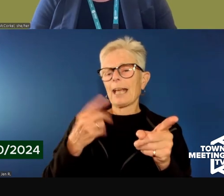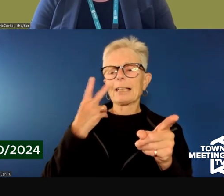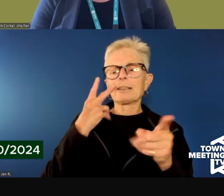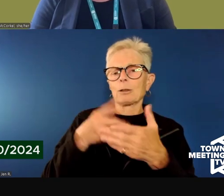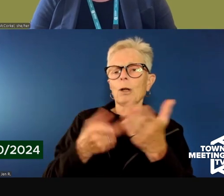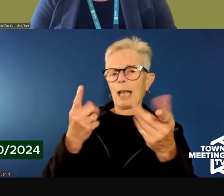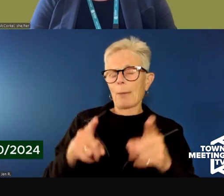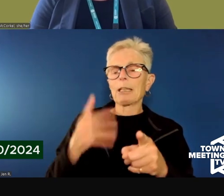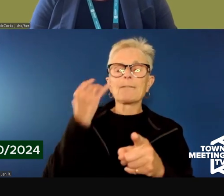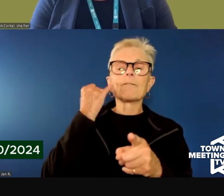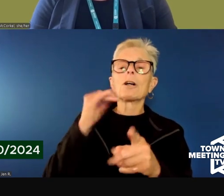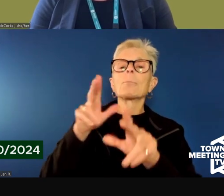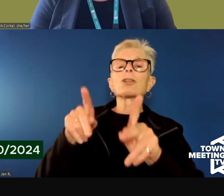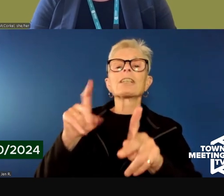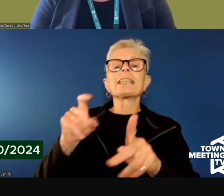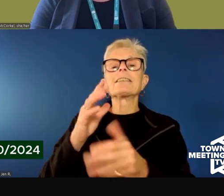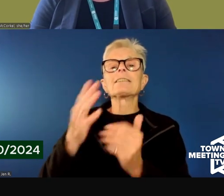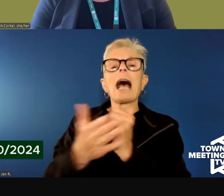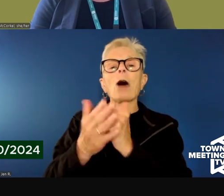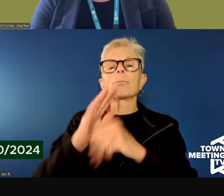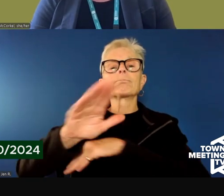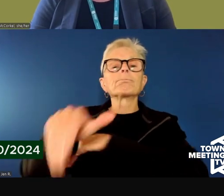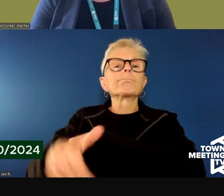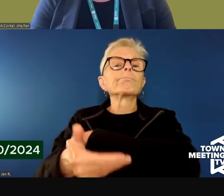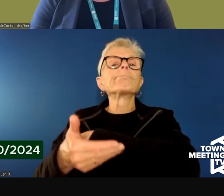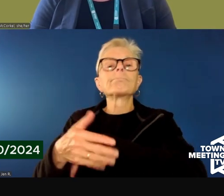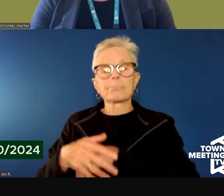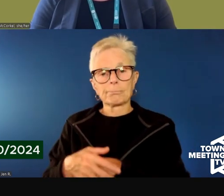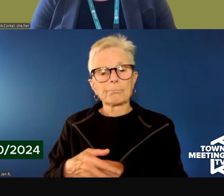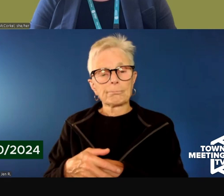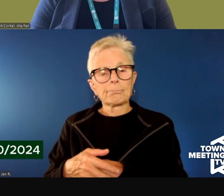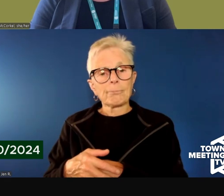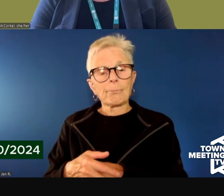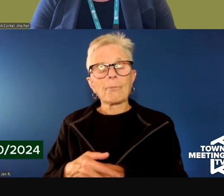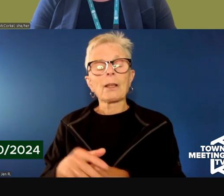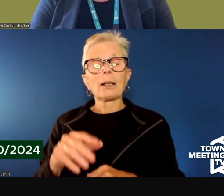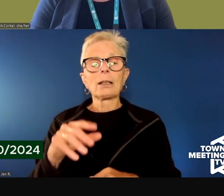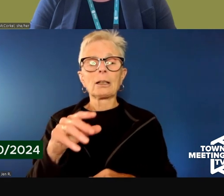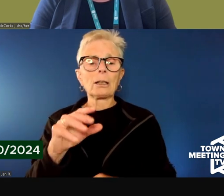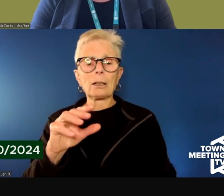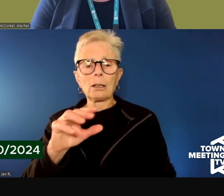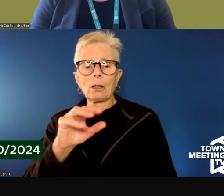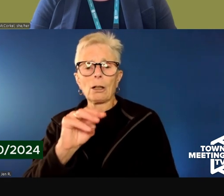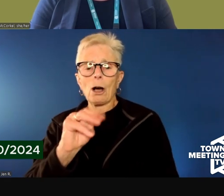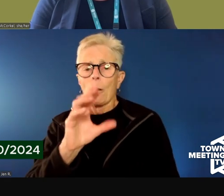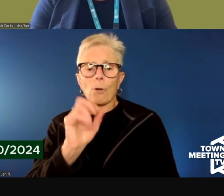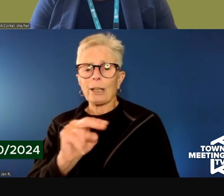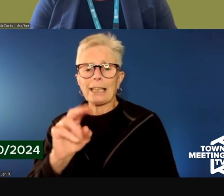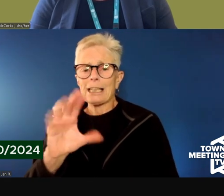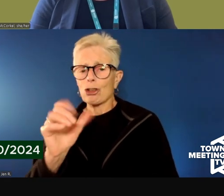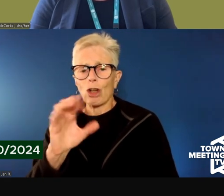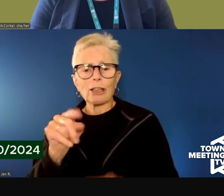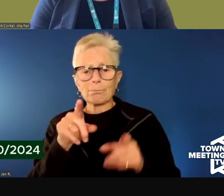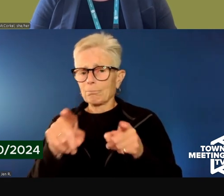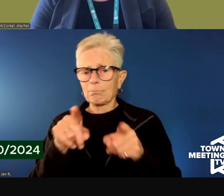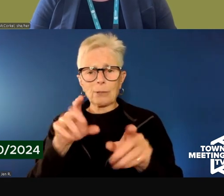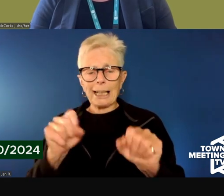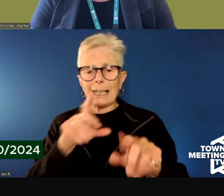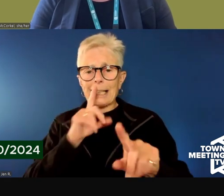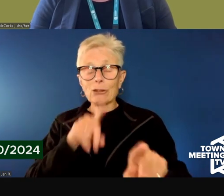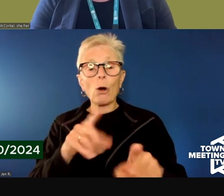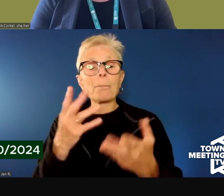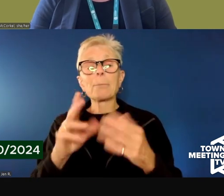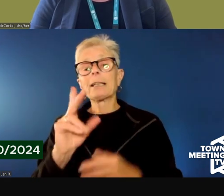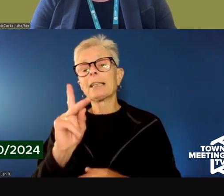Okay. Great. And for this next question, I think Maureen, Charlotte, either one of you could answer this, but I'm also wondering if Katie Bork